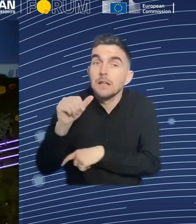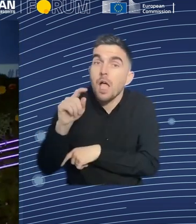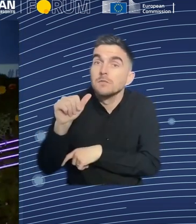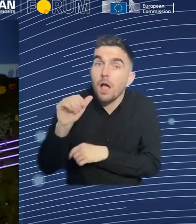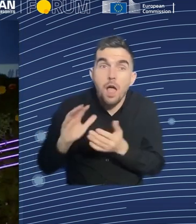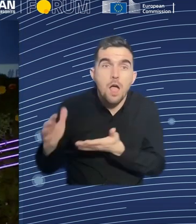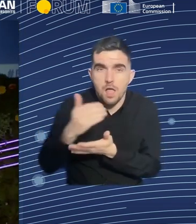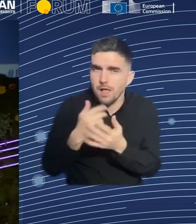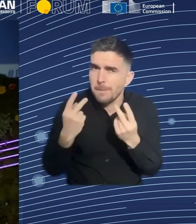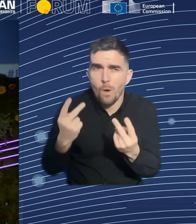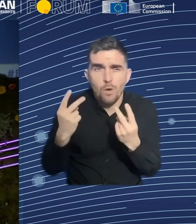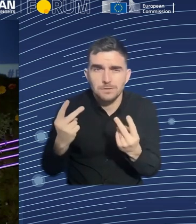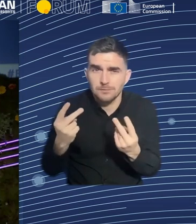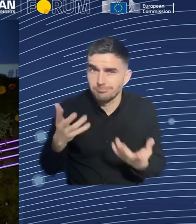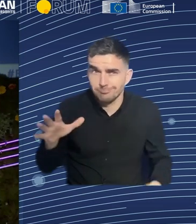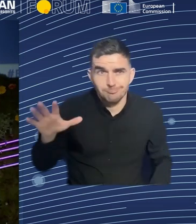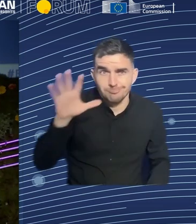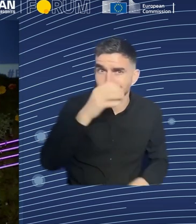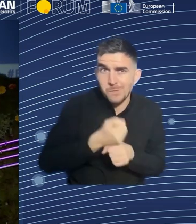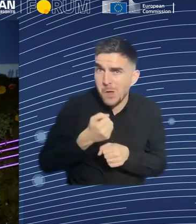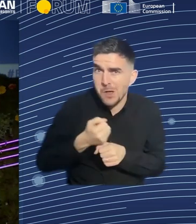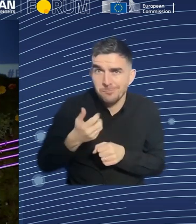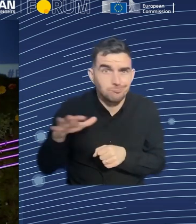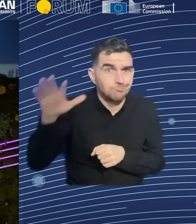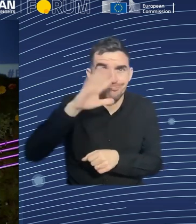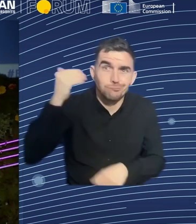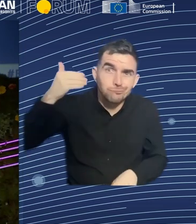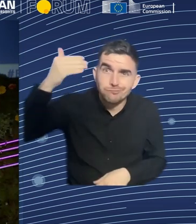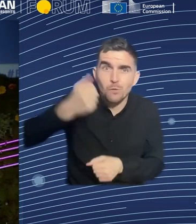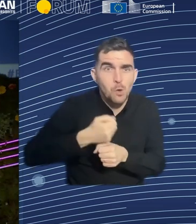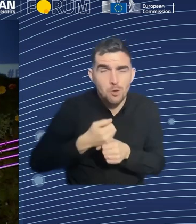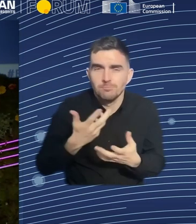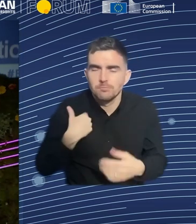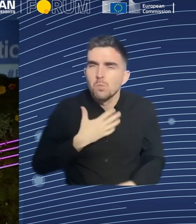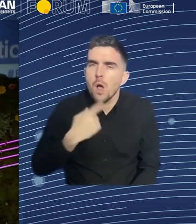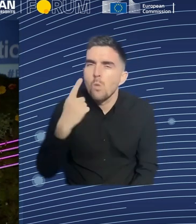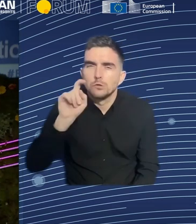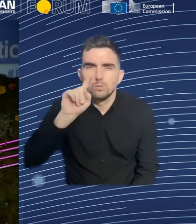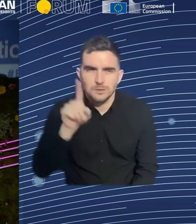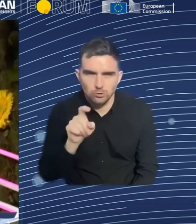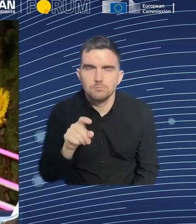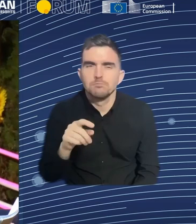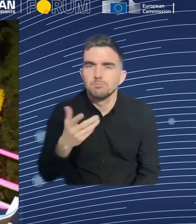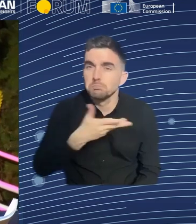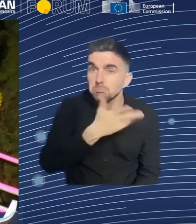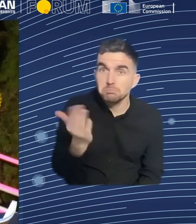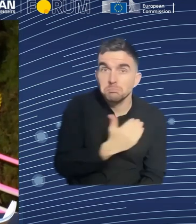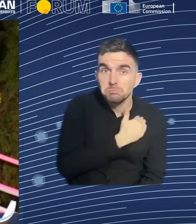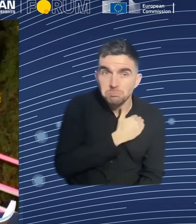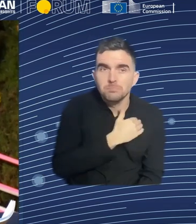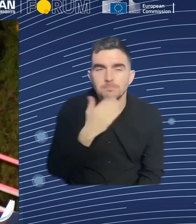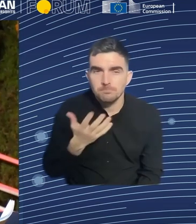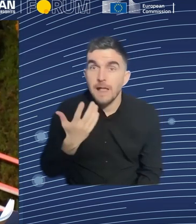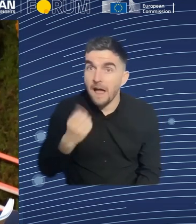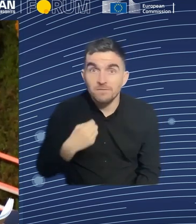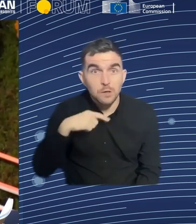the audience. If we've got questions here, could we get a bit of more light, please? Because I can't see well in the room.